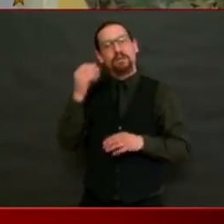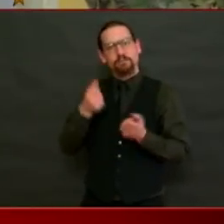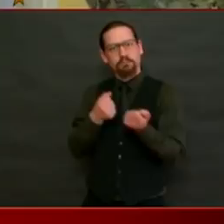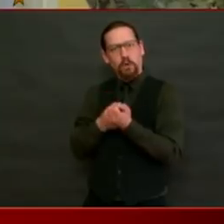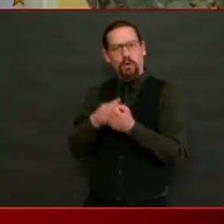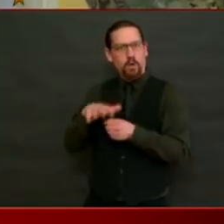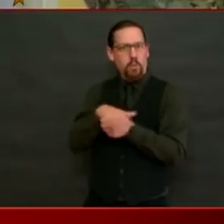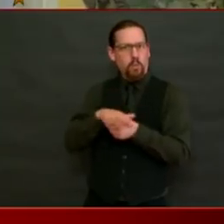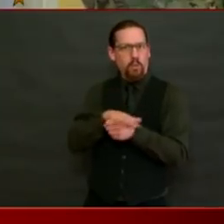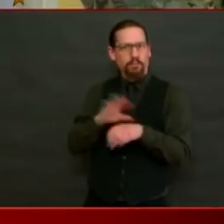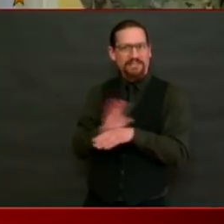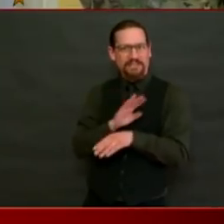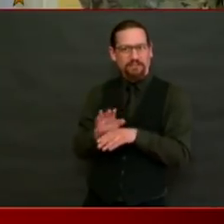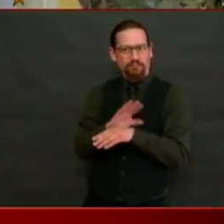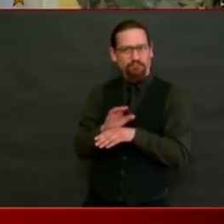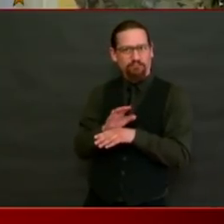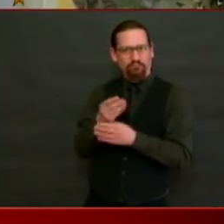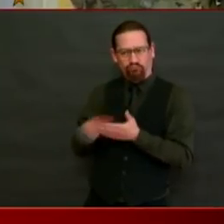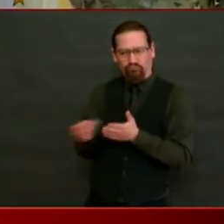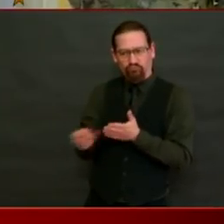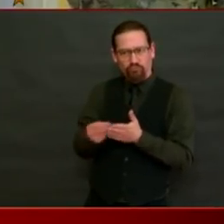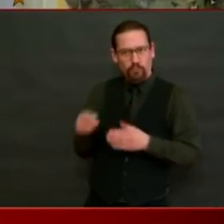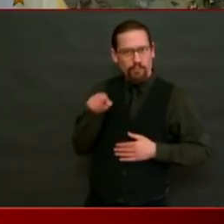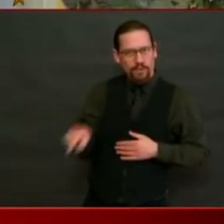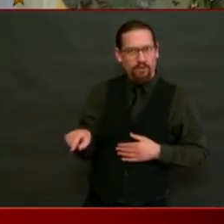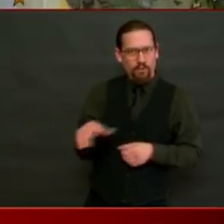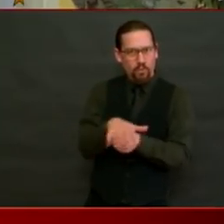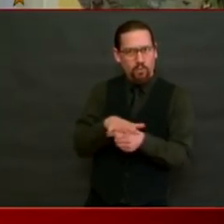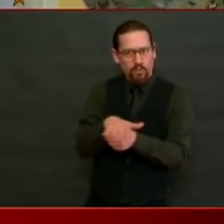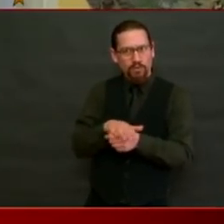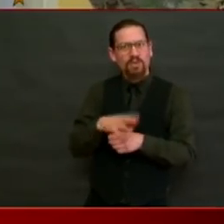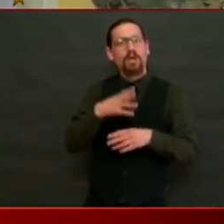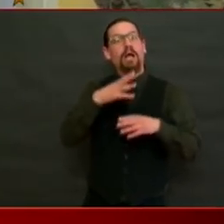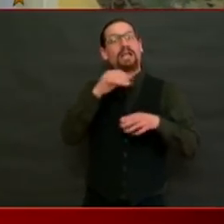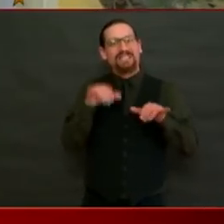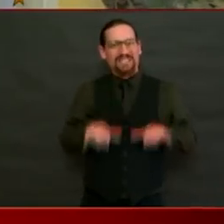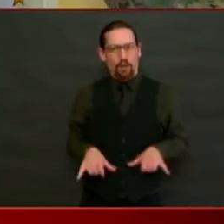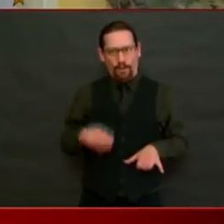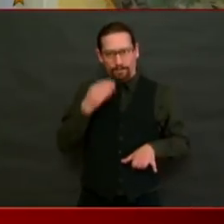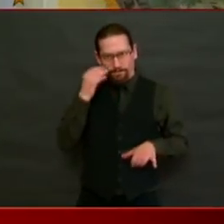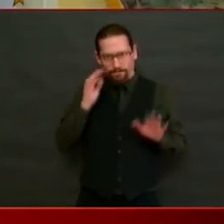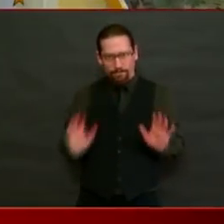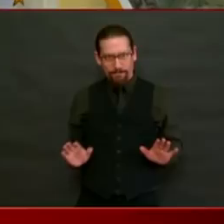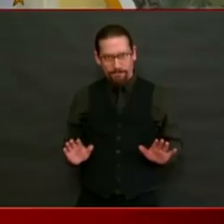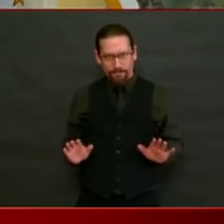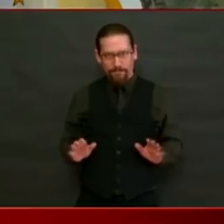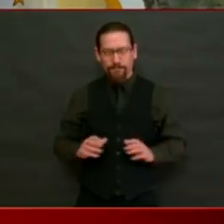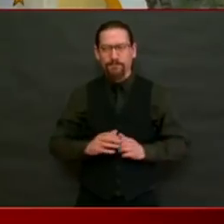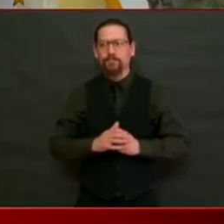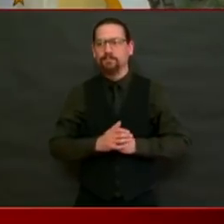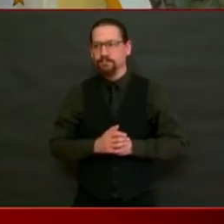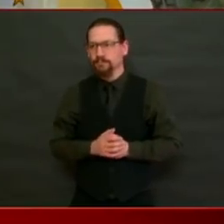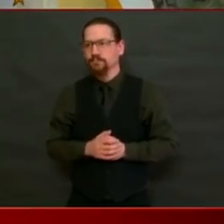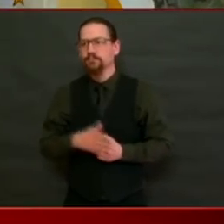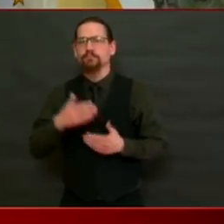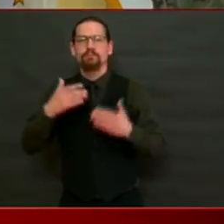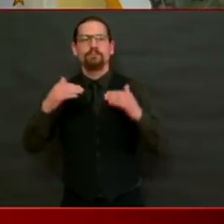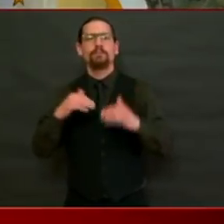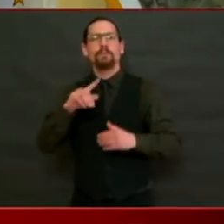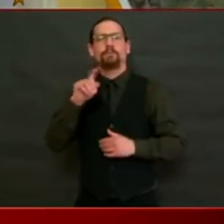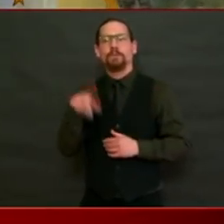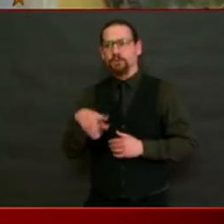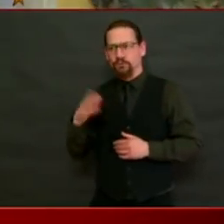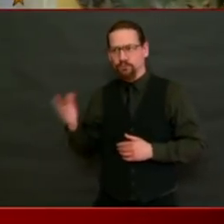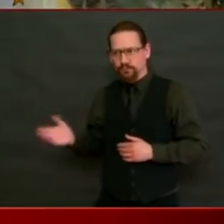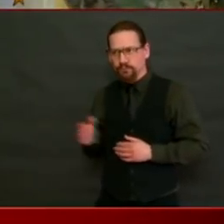But it's just a time to hunker down and stay at home. Next question is from Gina M. Is there a plan to test all staff